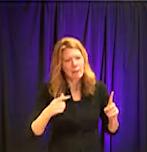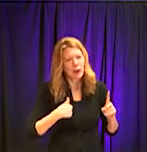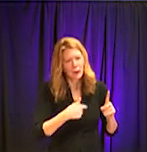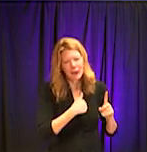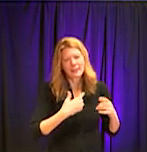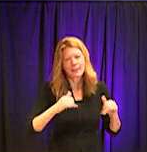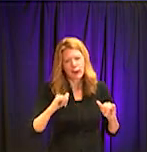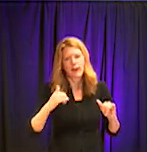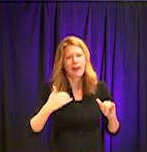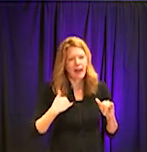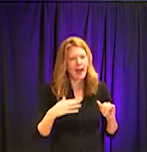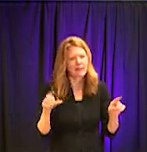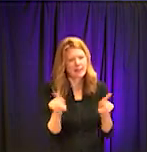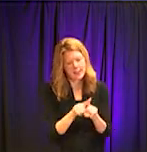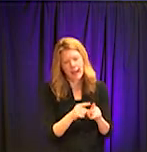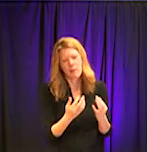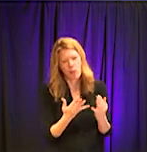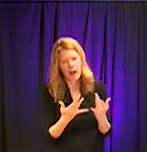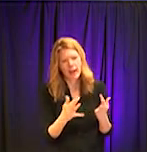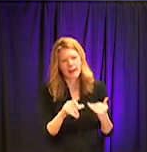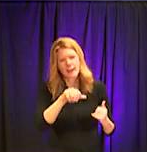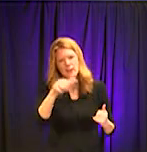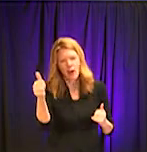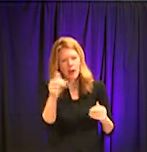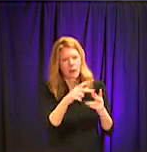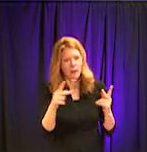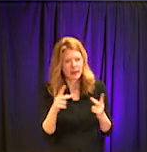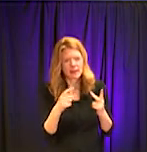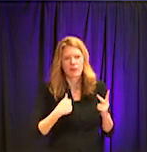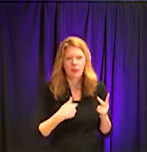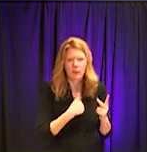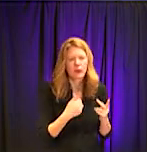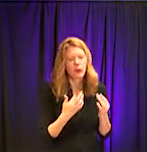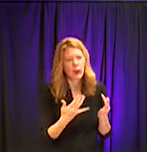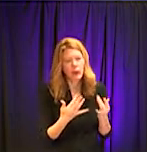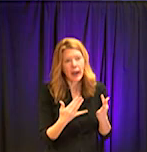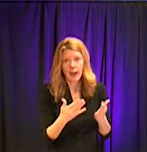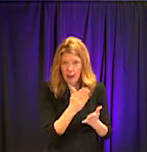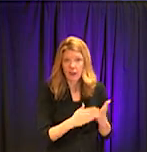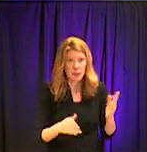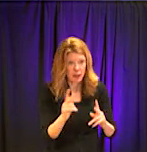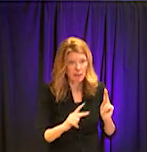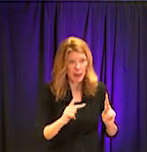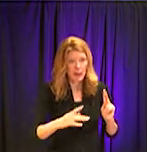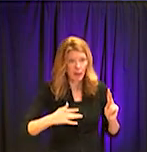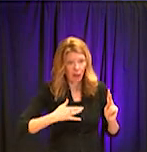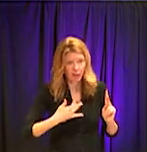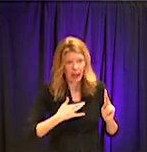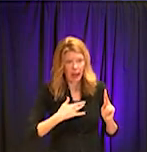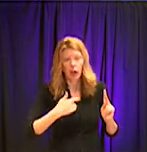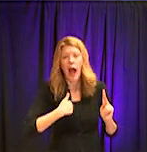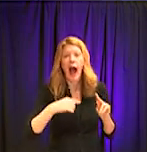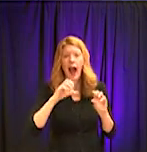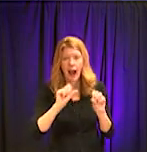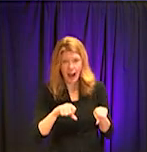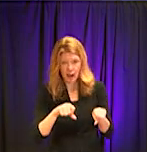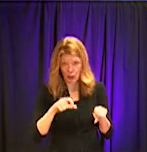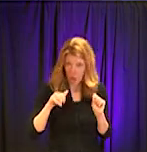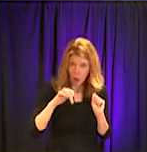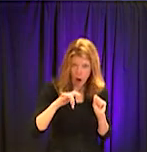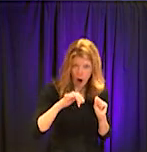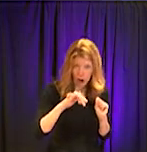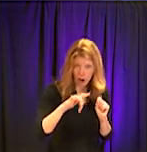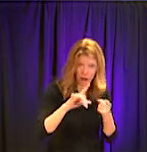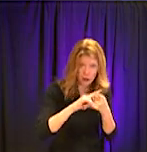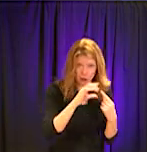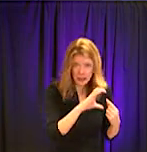the issue with the testing was, you know, we're, we're waiting with everyone else. And there was a perception that there, I could literally walk down the street and hand you these tests, but